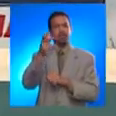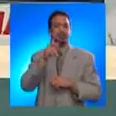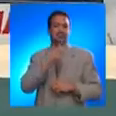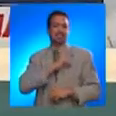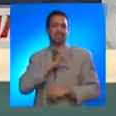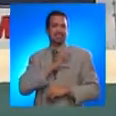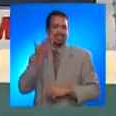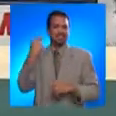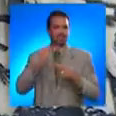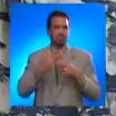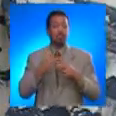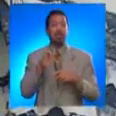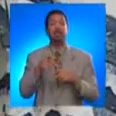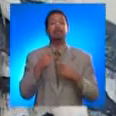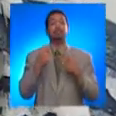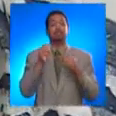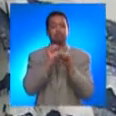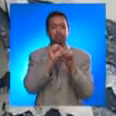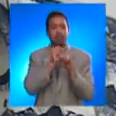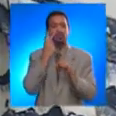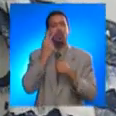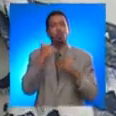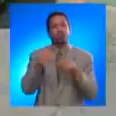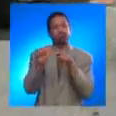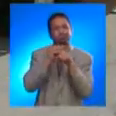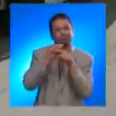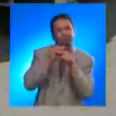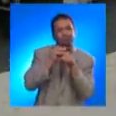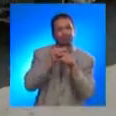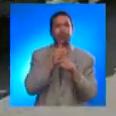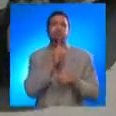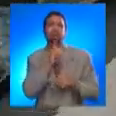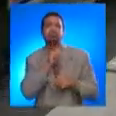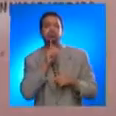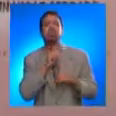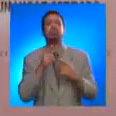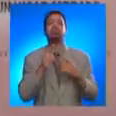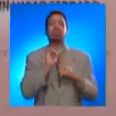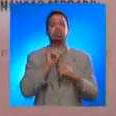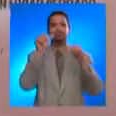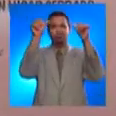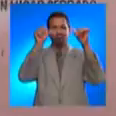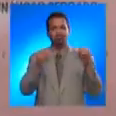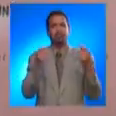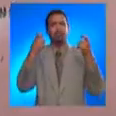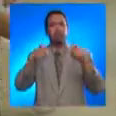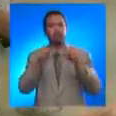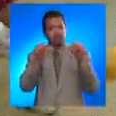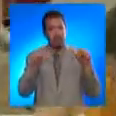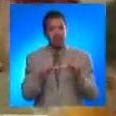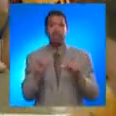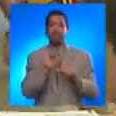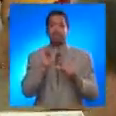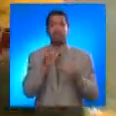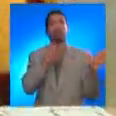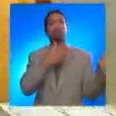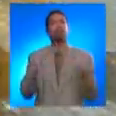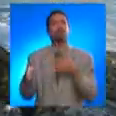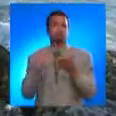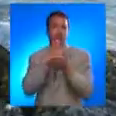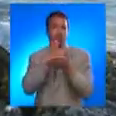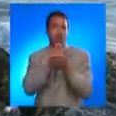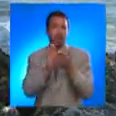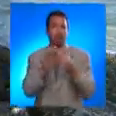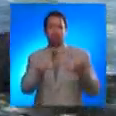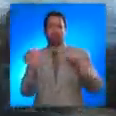Emergency Management Agency are developing a prevention system that includes drills, signs in dangerous areas, education, and